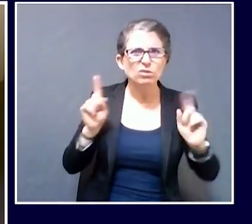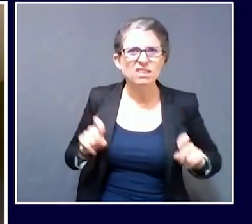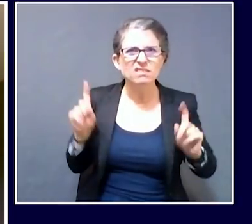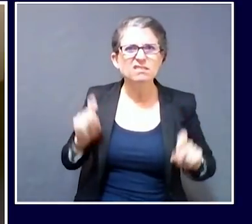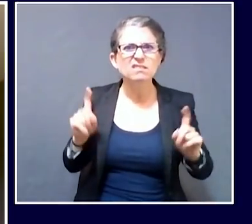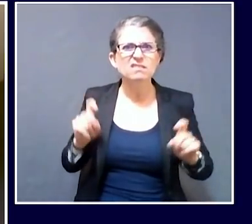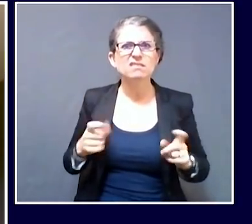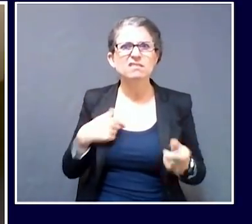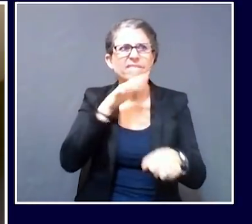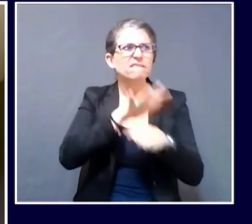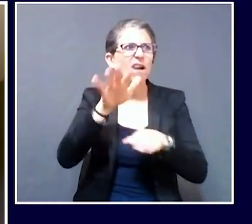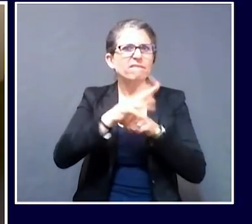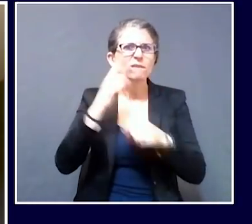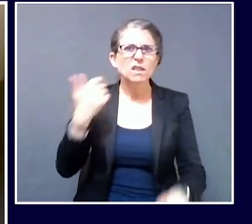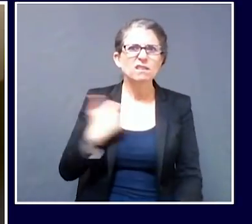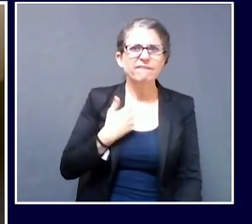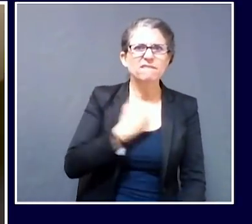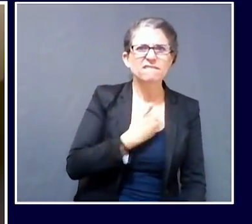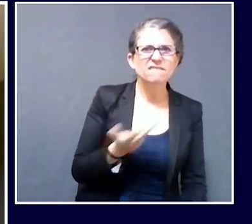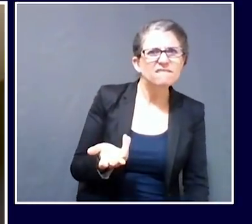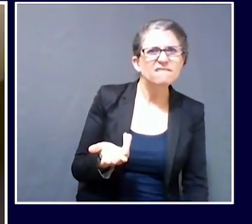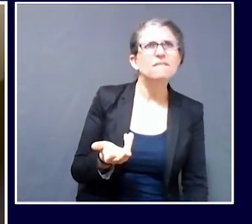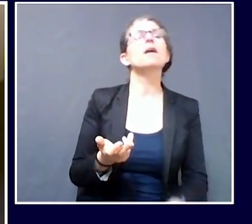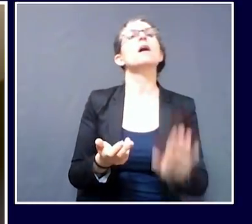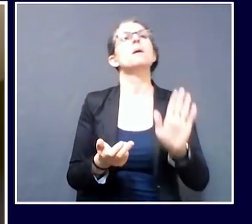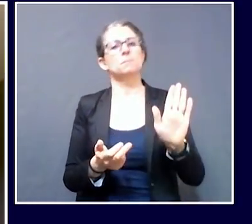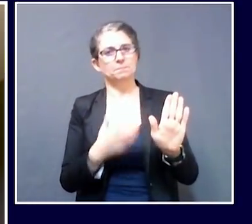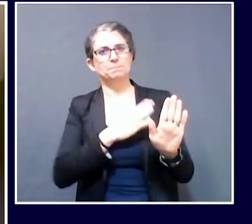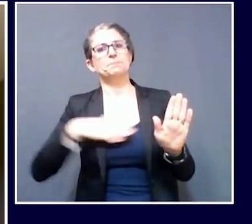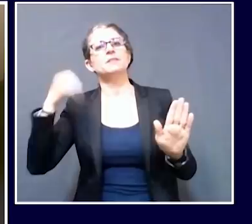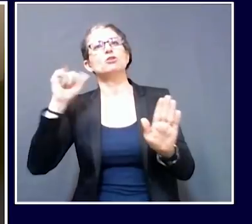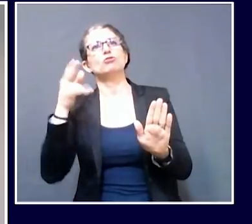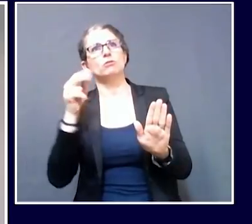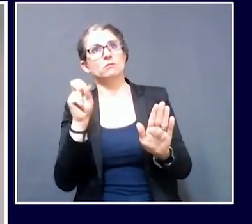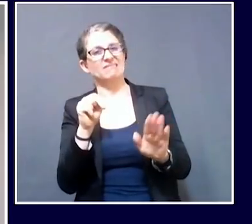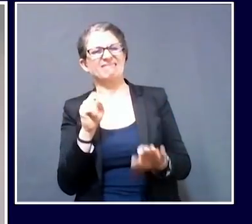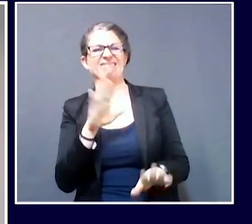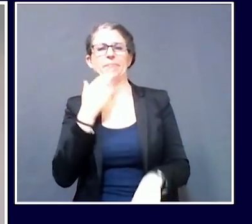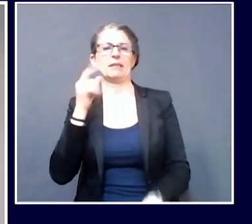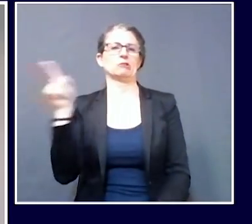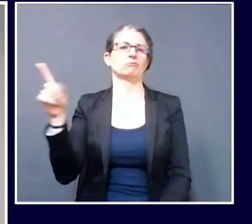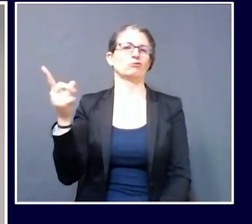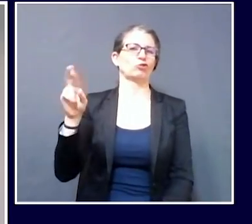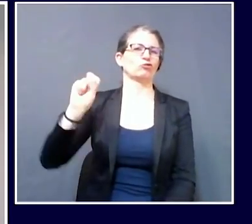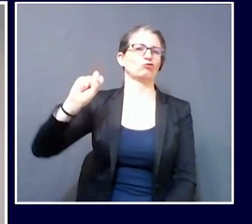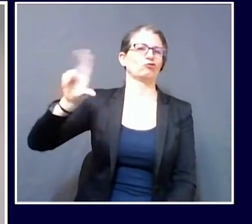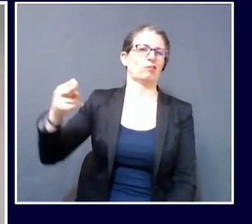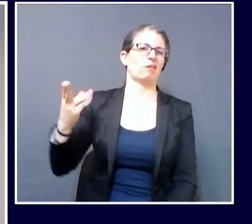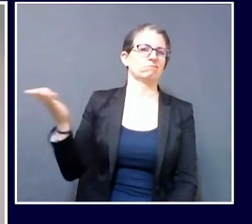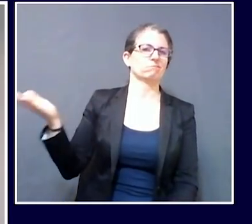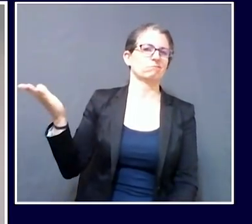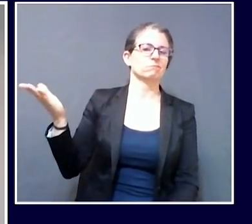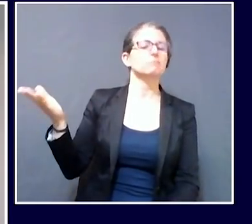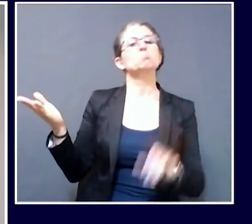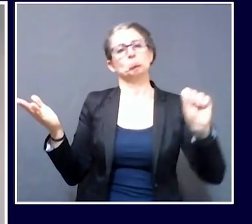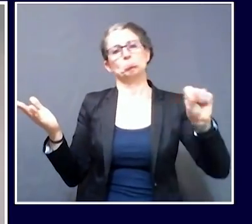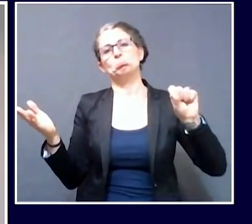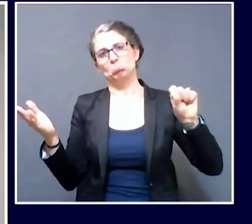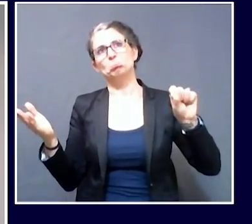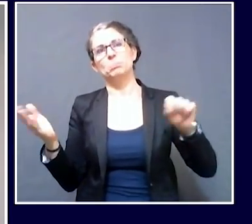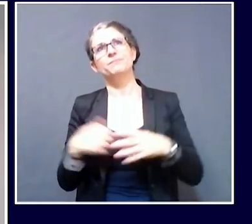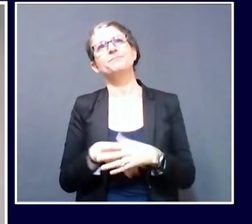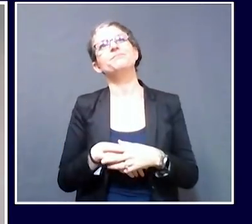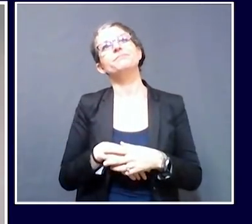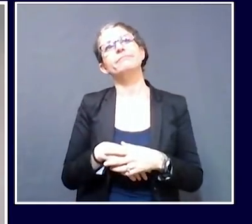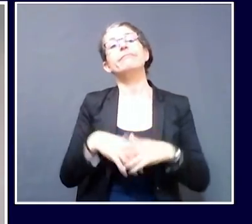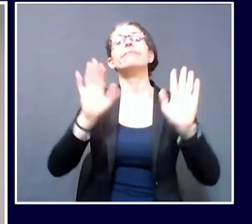Dr. Shah, do you want to take that first, and then I can follow in? Yep, sure. So Caitlin, we've considered that